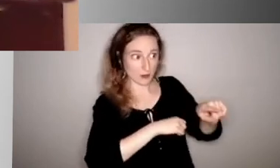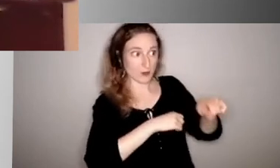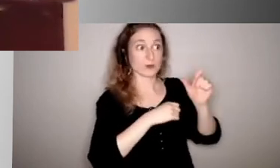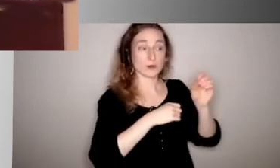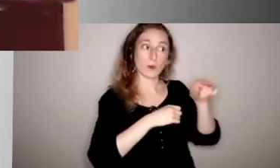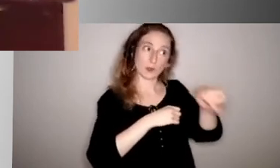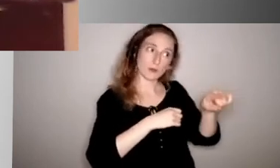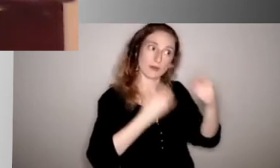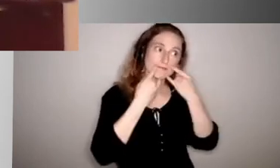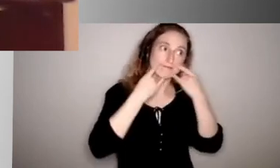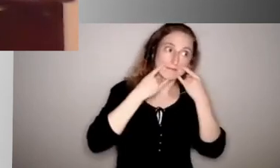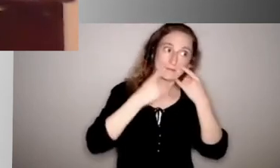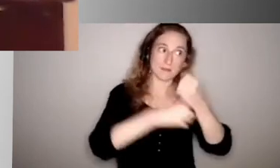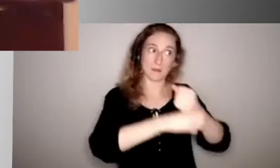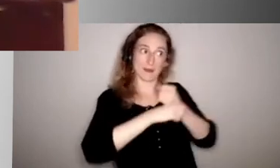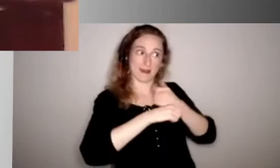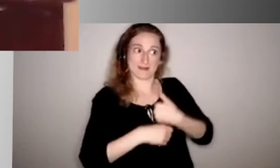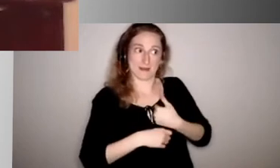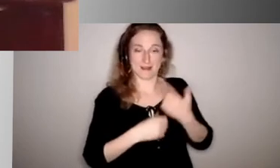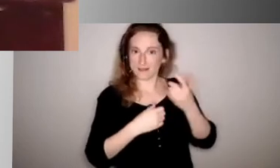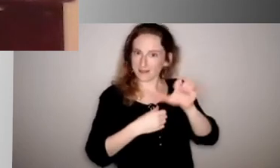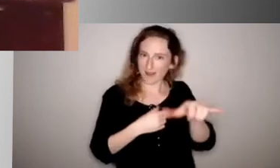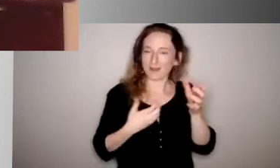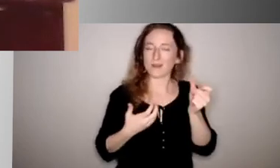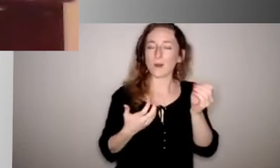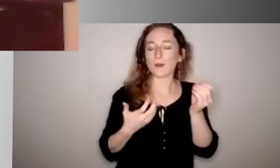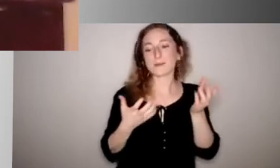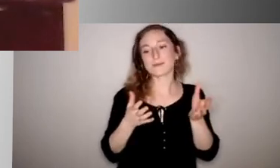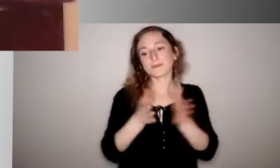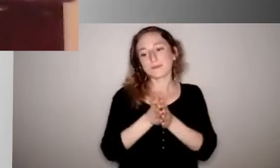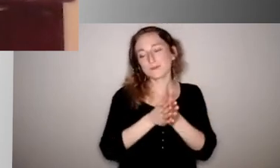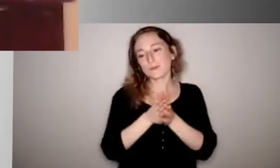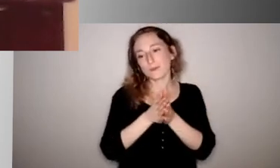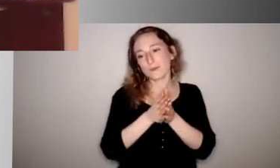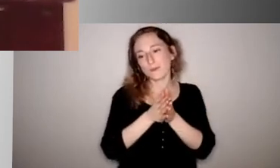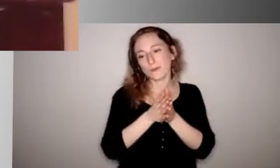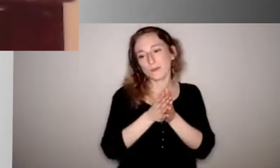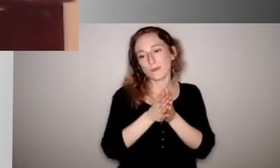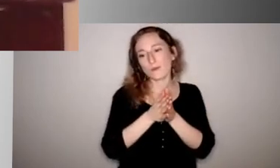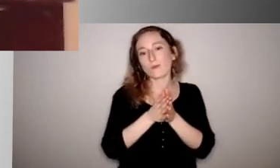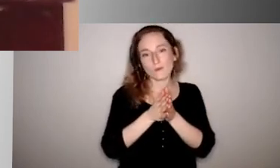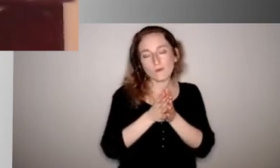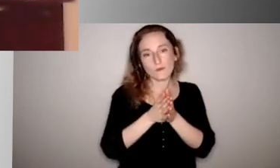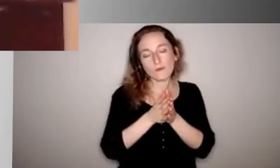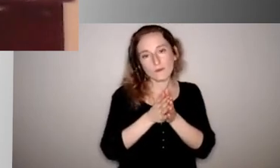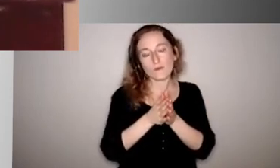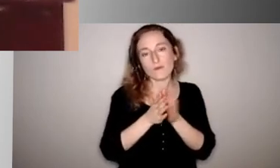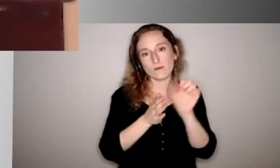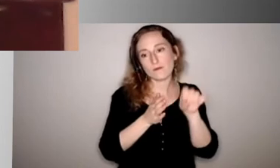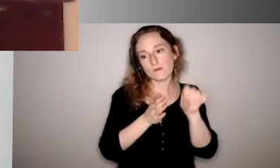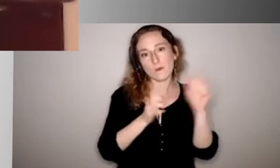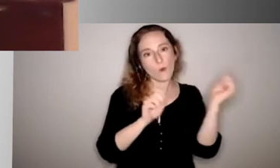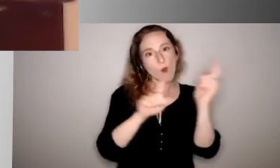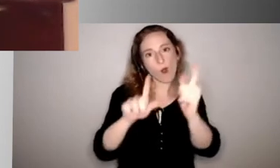you know, there's lots of other factors here as well, but I think each one of us taking our own personal responsibility to make sure we are